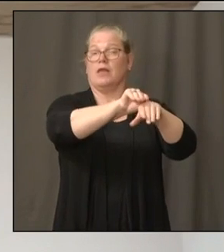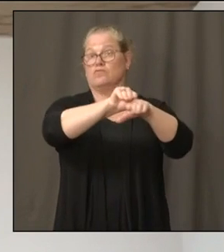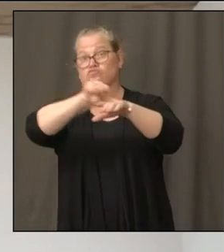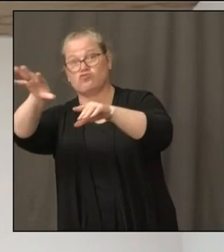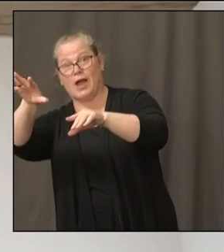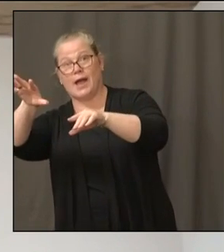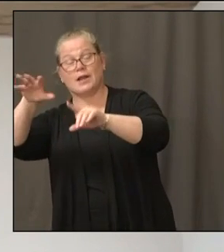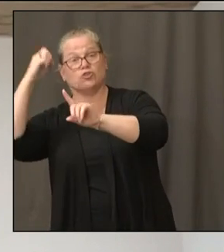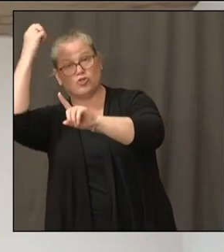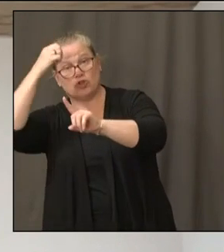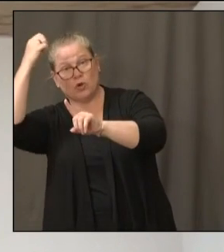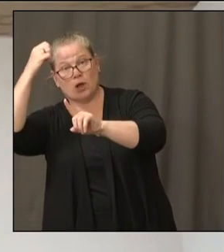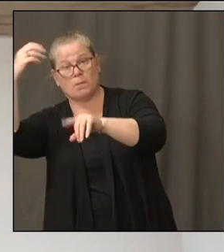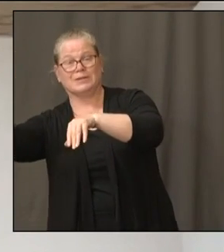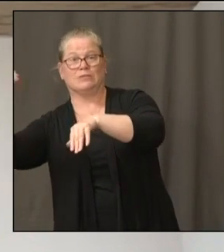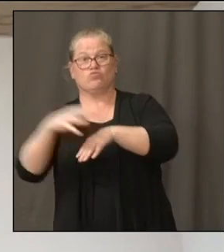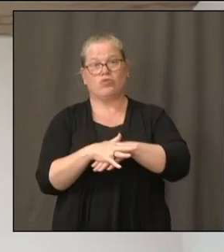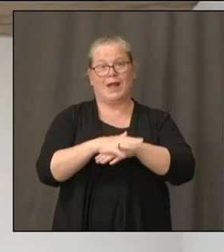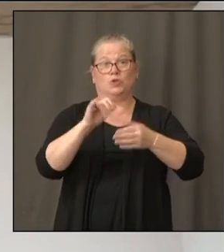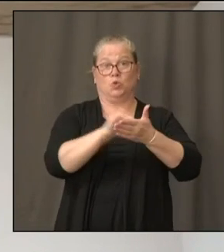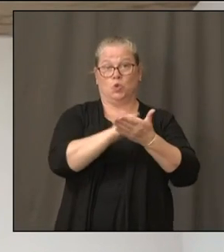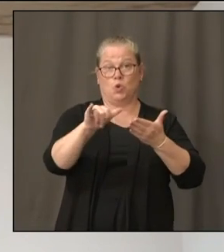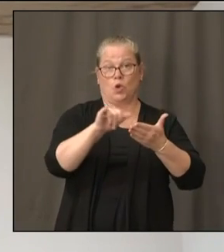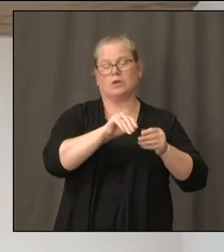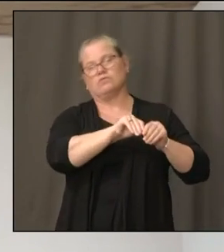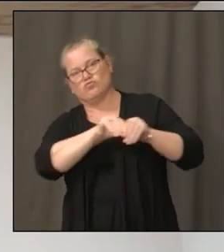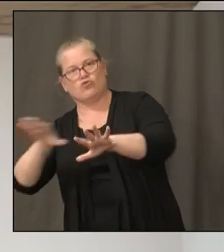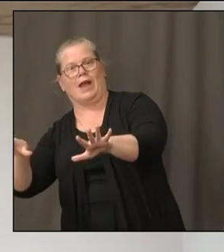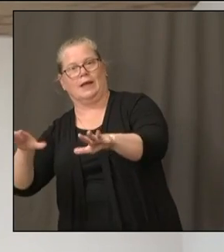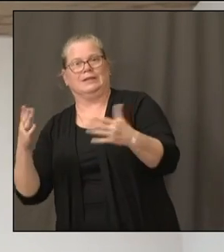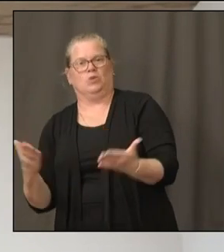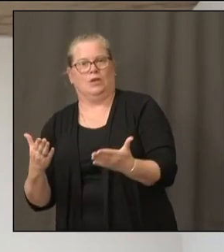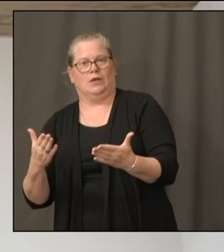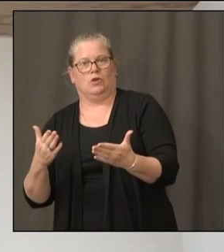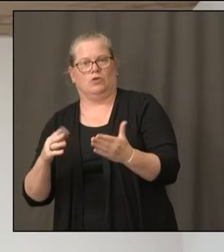and the rest of the Northeast. Okay.